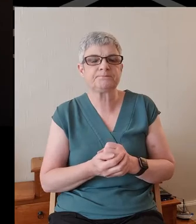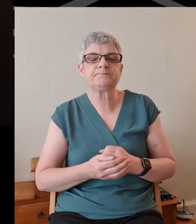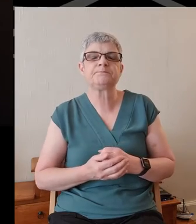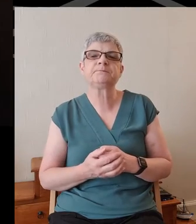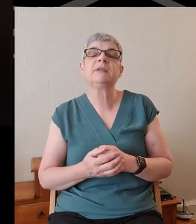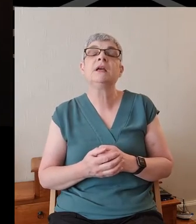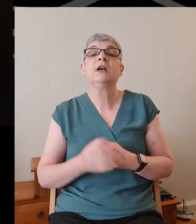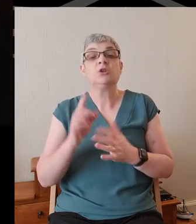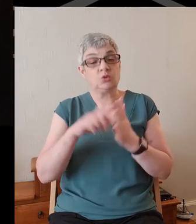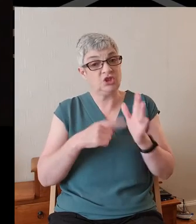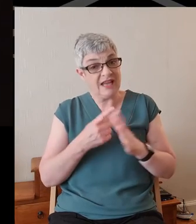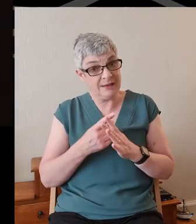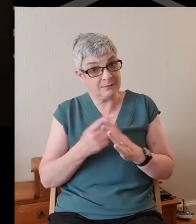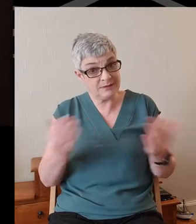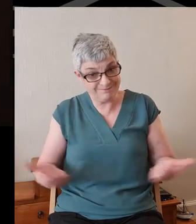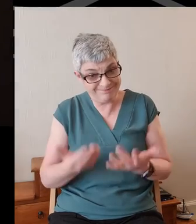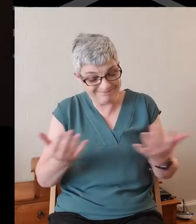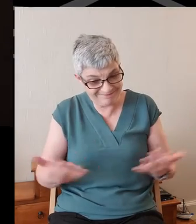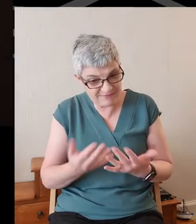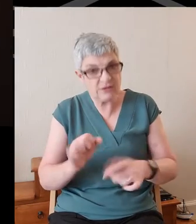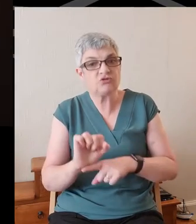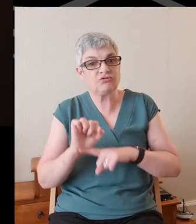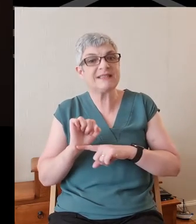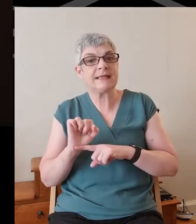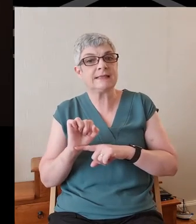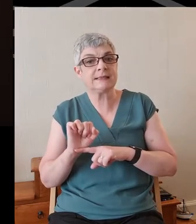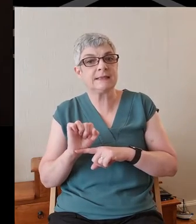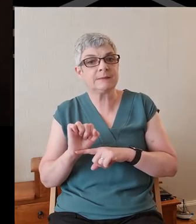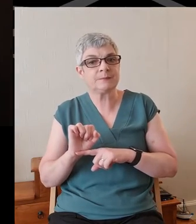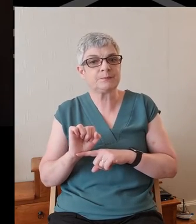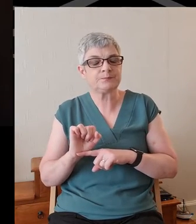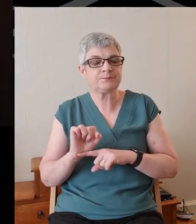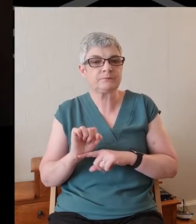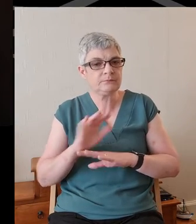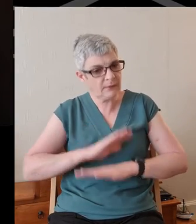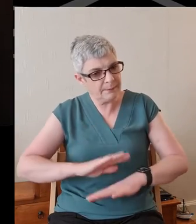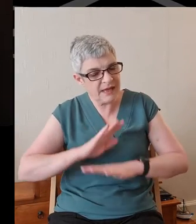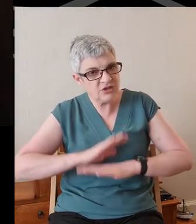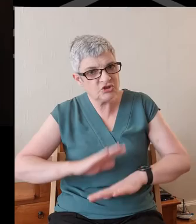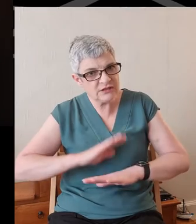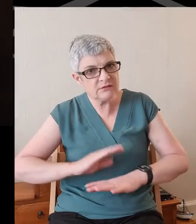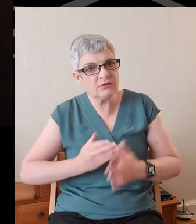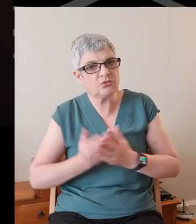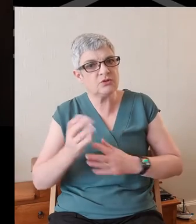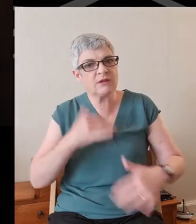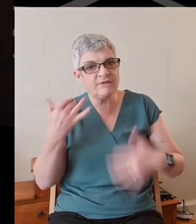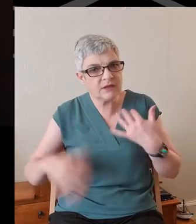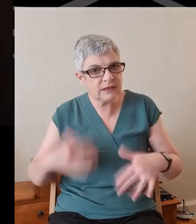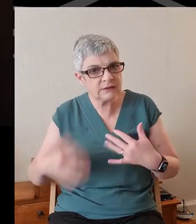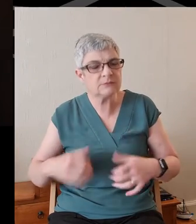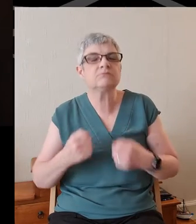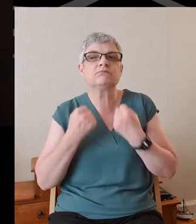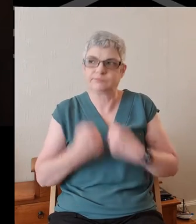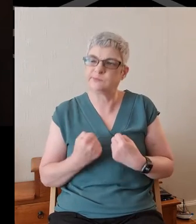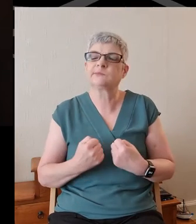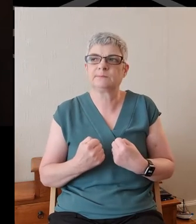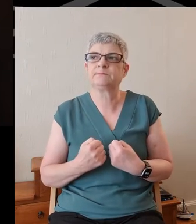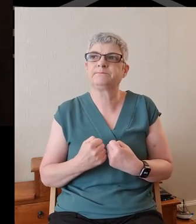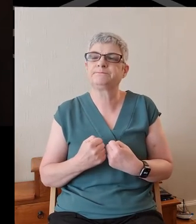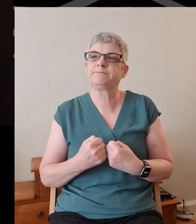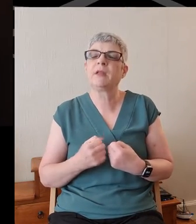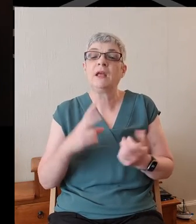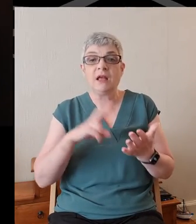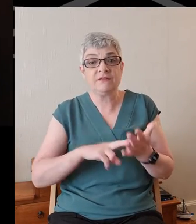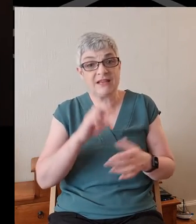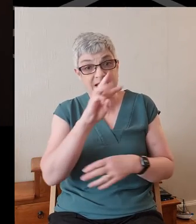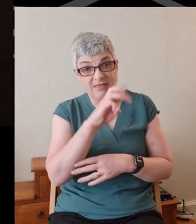So James then urges us to resist, to be patient in suffering, to stand firm. And in